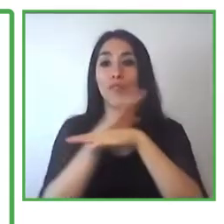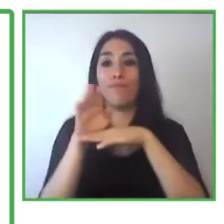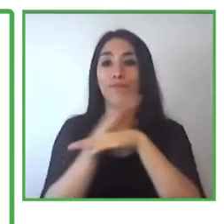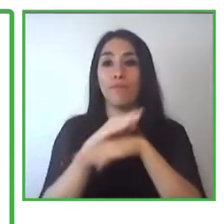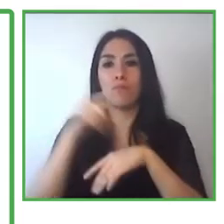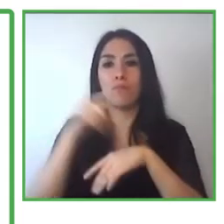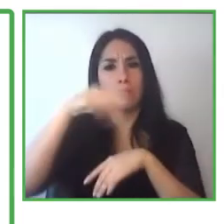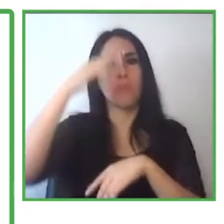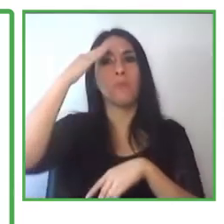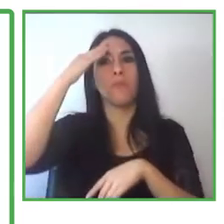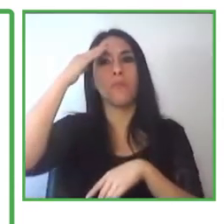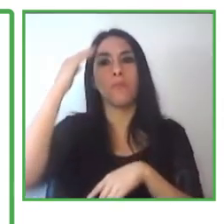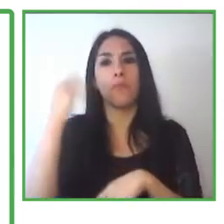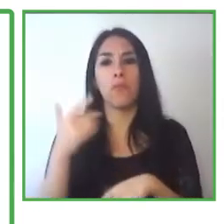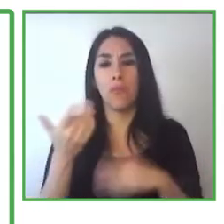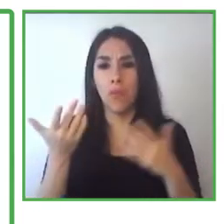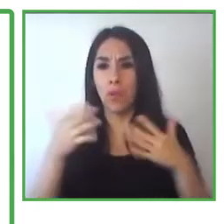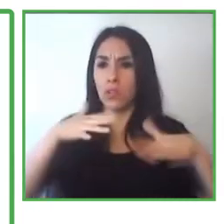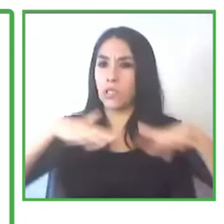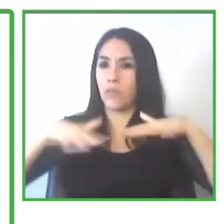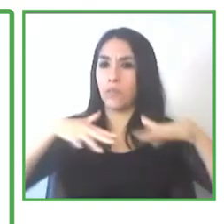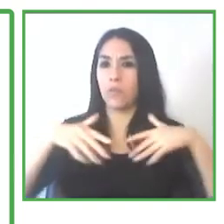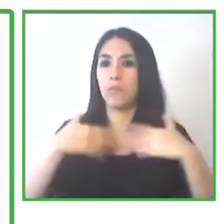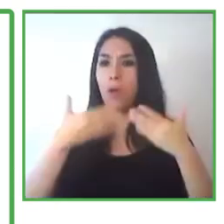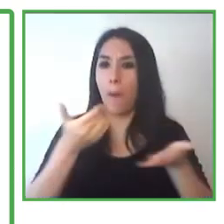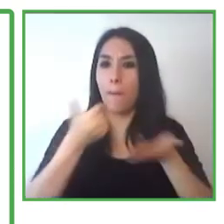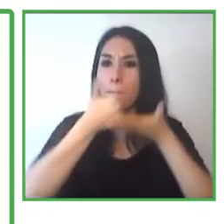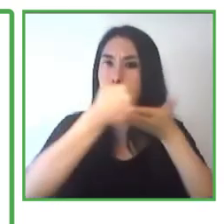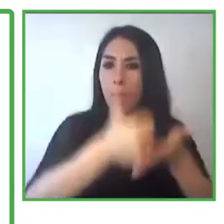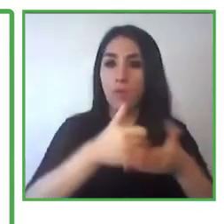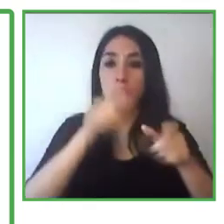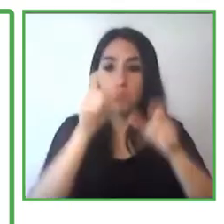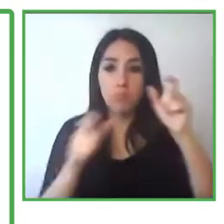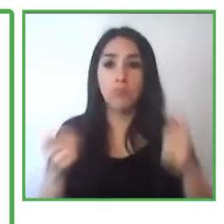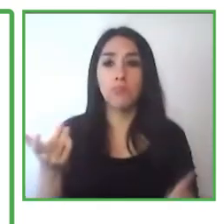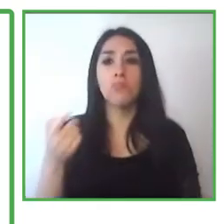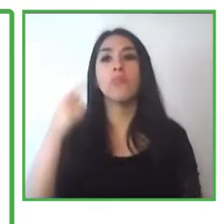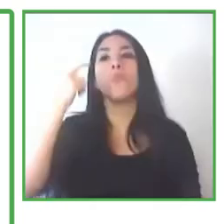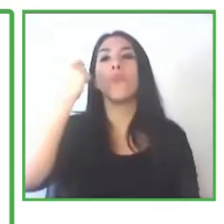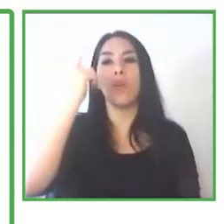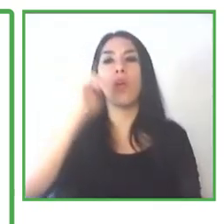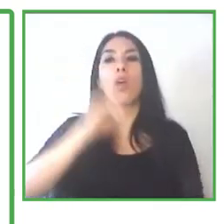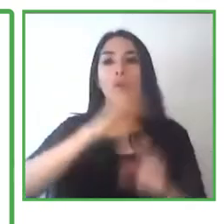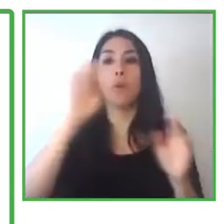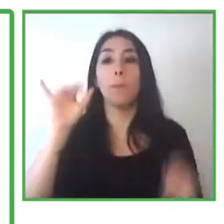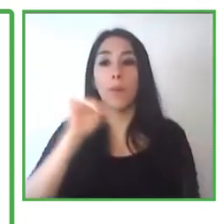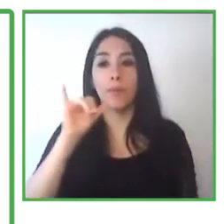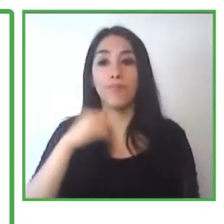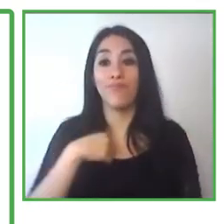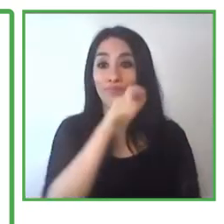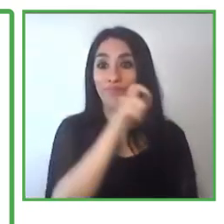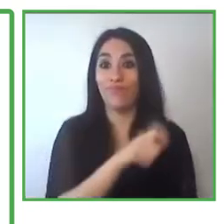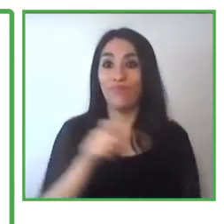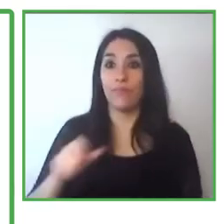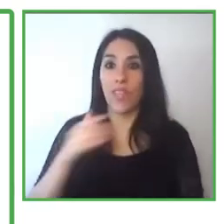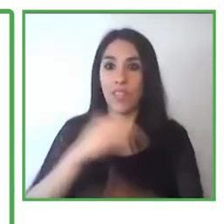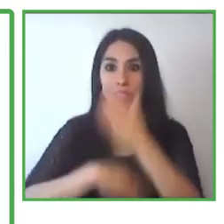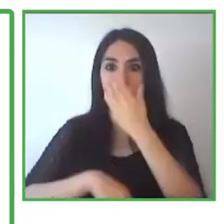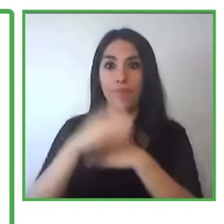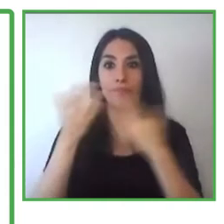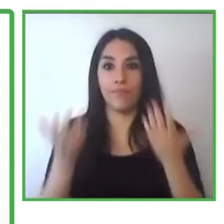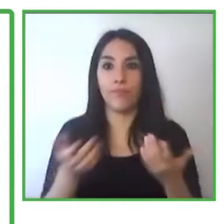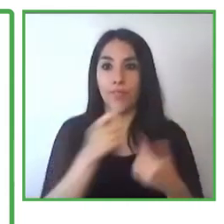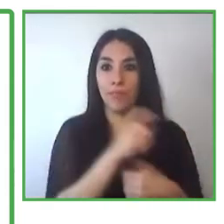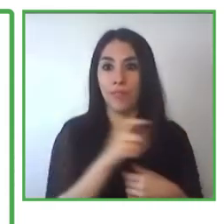that is service for the companies. And if the professionals do not assume their